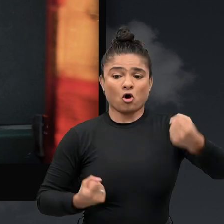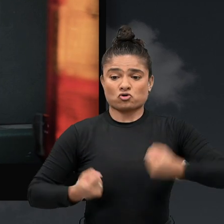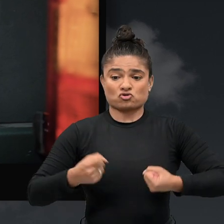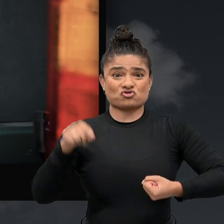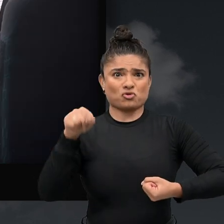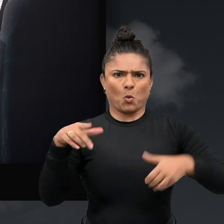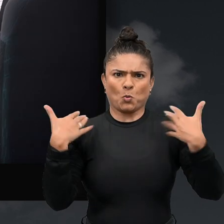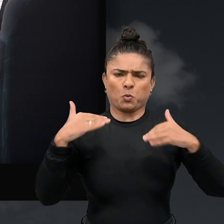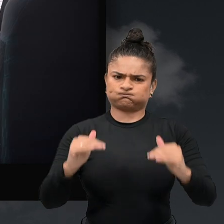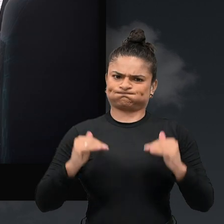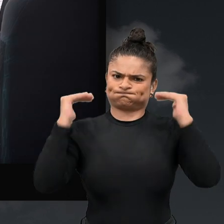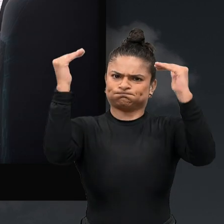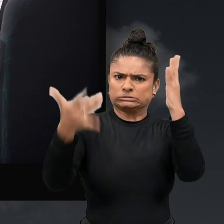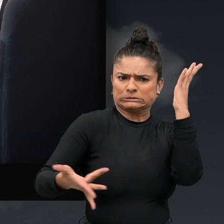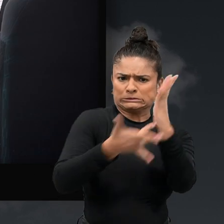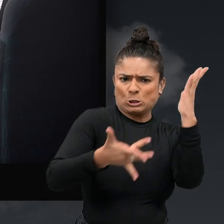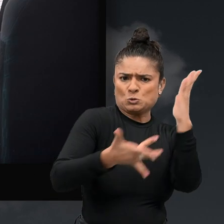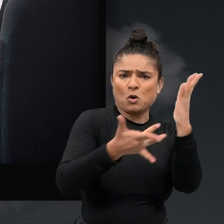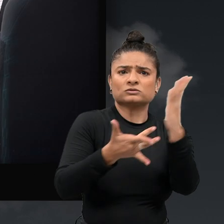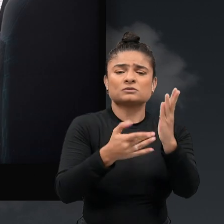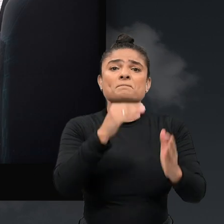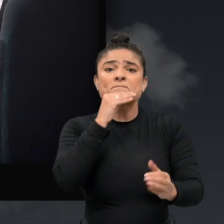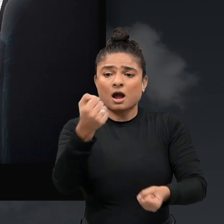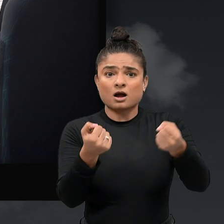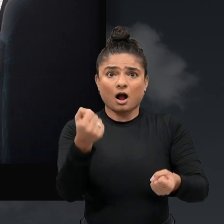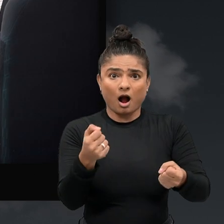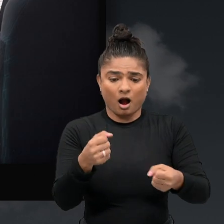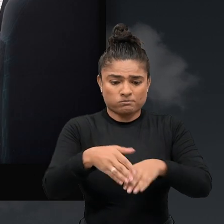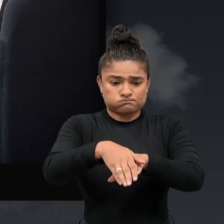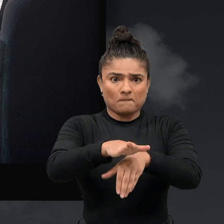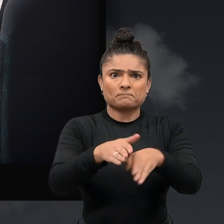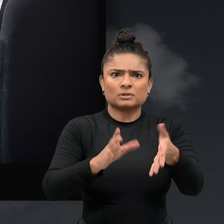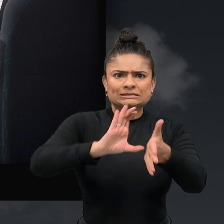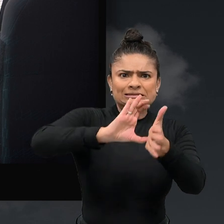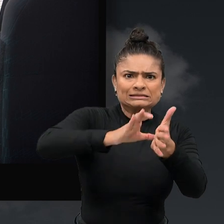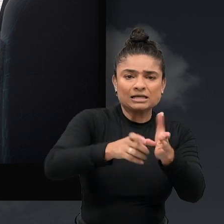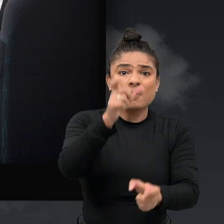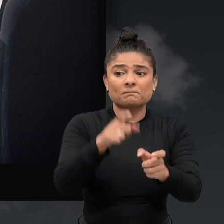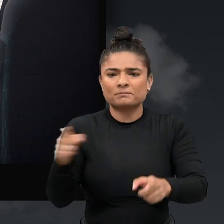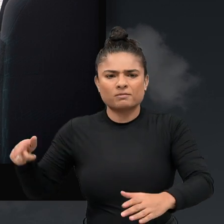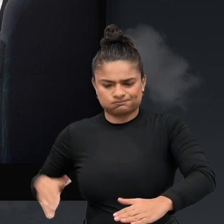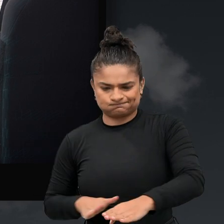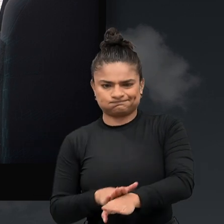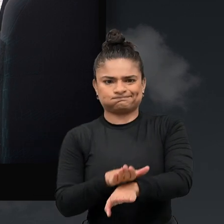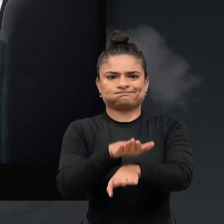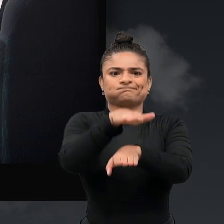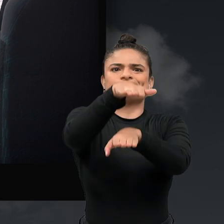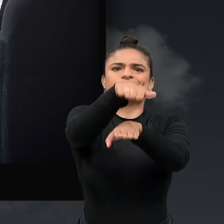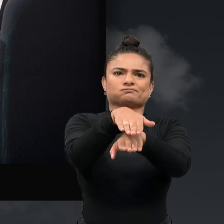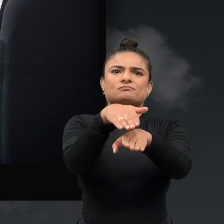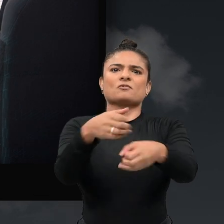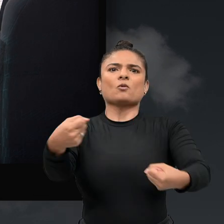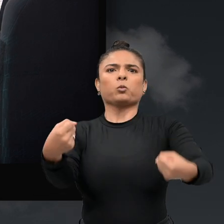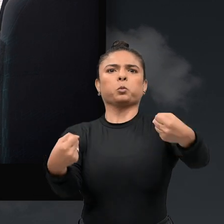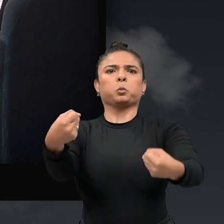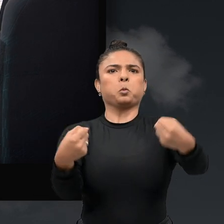This vehicle is their high-tech vehicle which is set up to allow the driver to remain in their power wheelchair and to